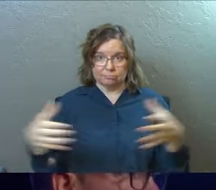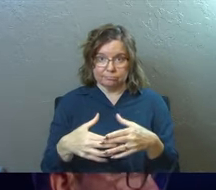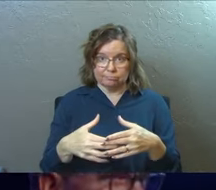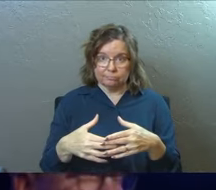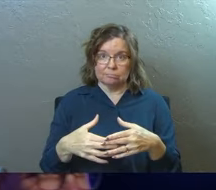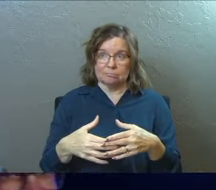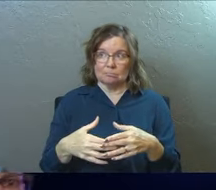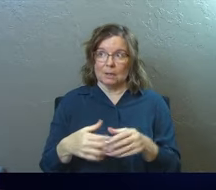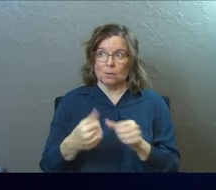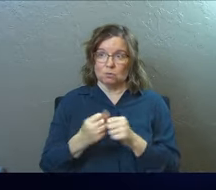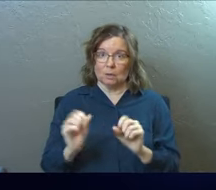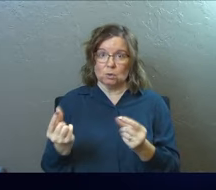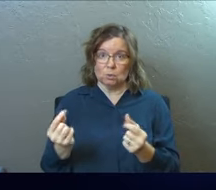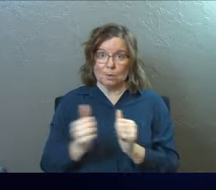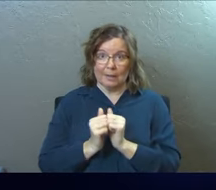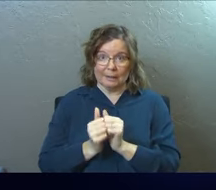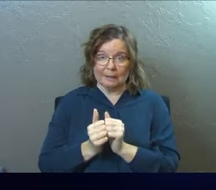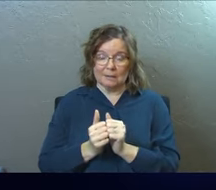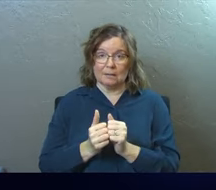together. God help us.